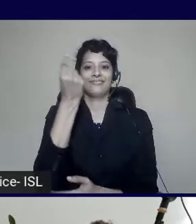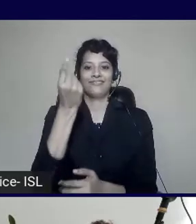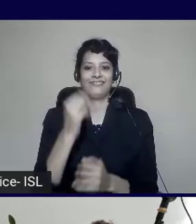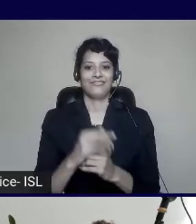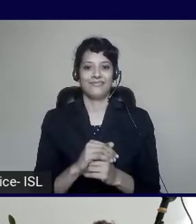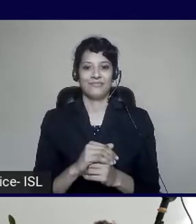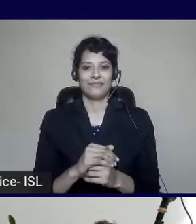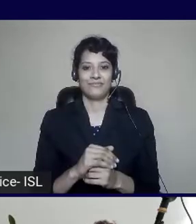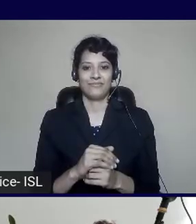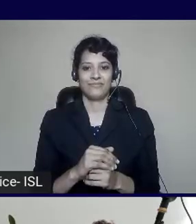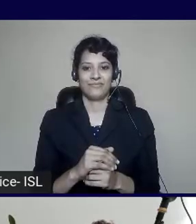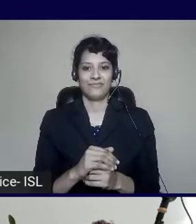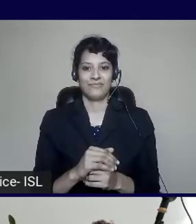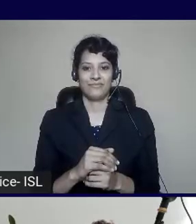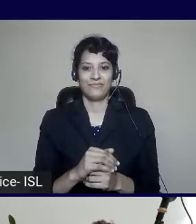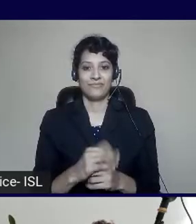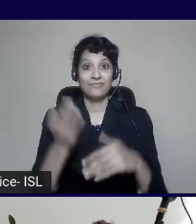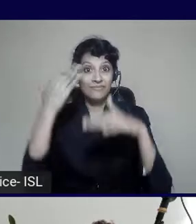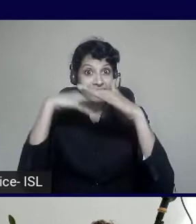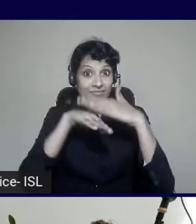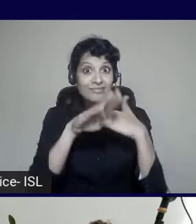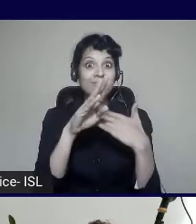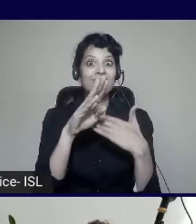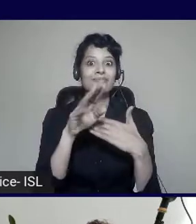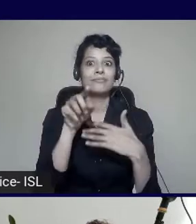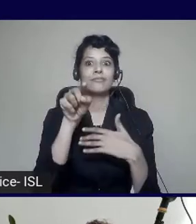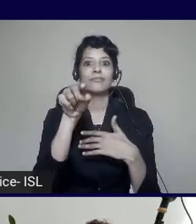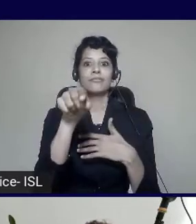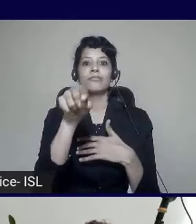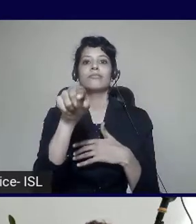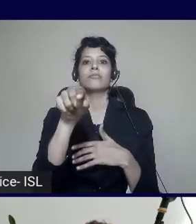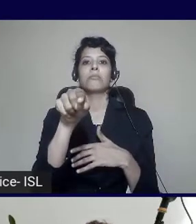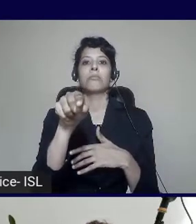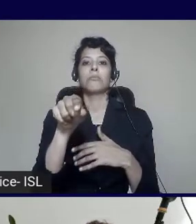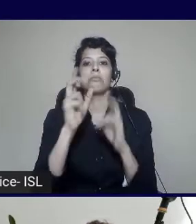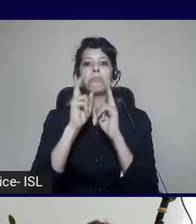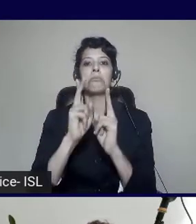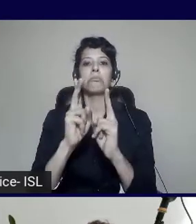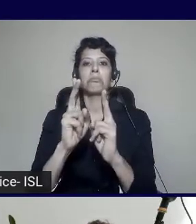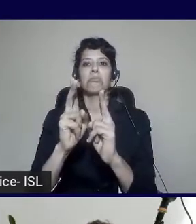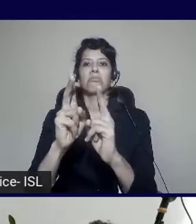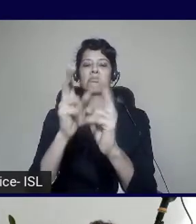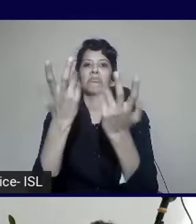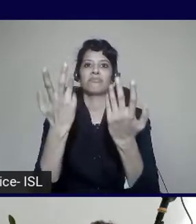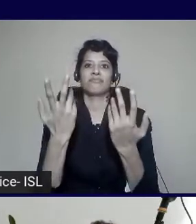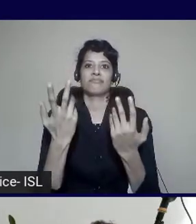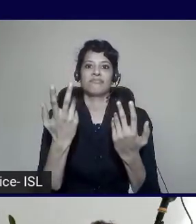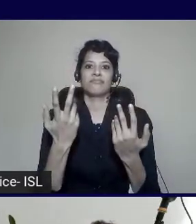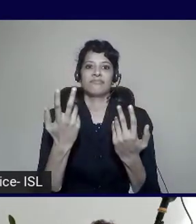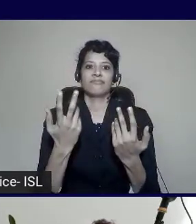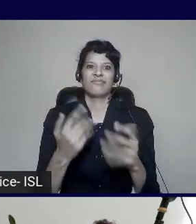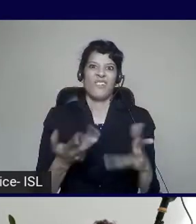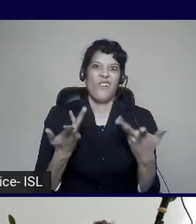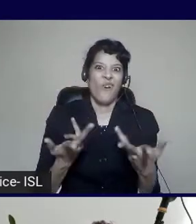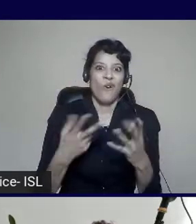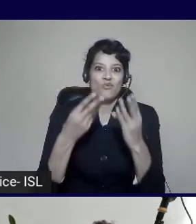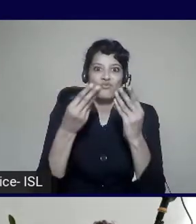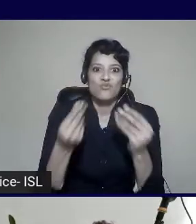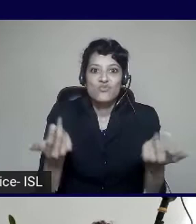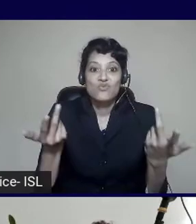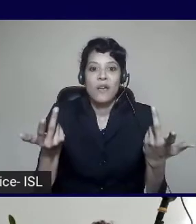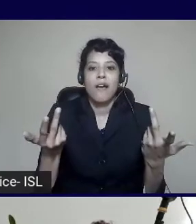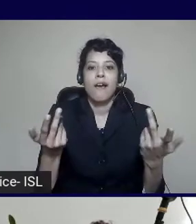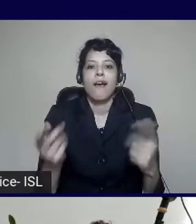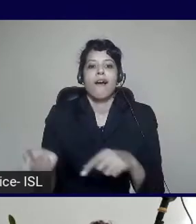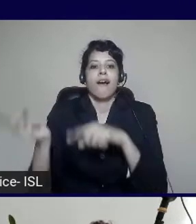that Hydra is going to live on forever. So what we need to do is we need to shift left. So the shift left